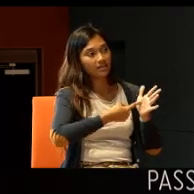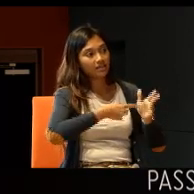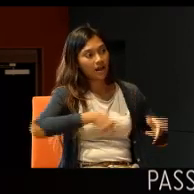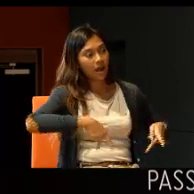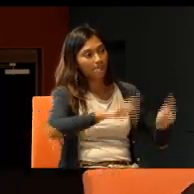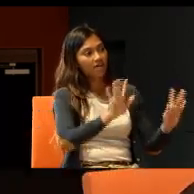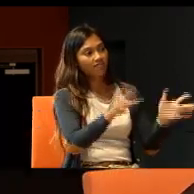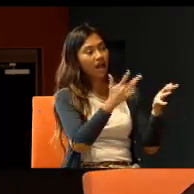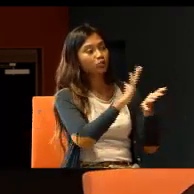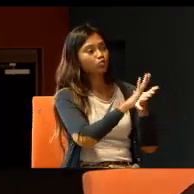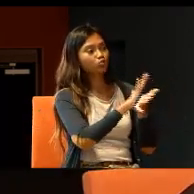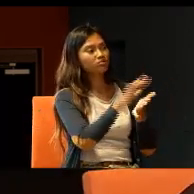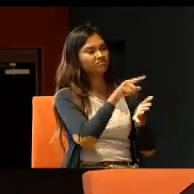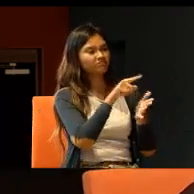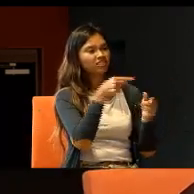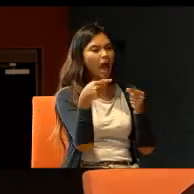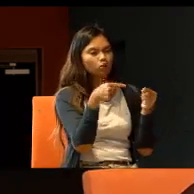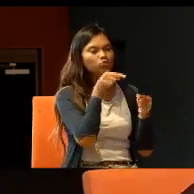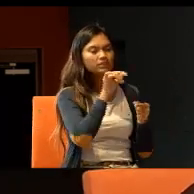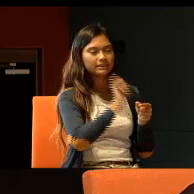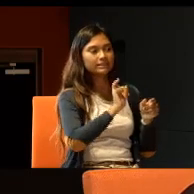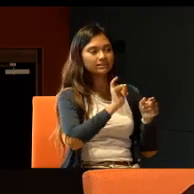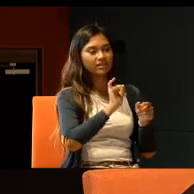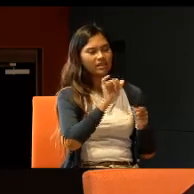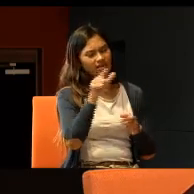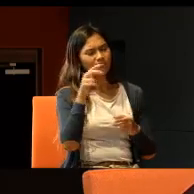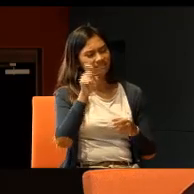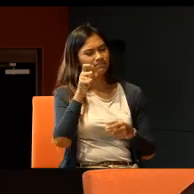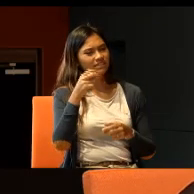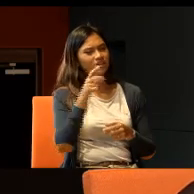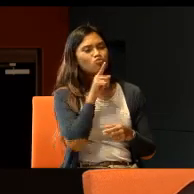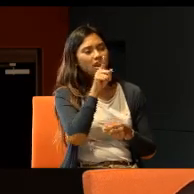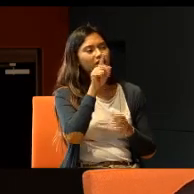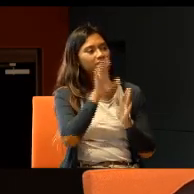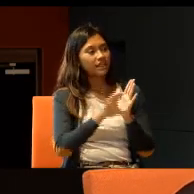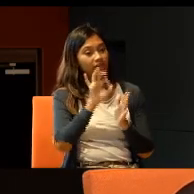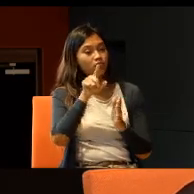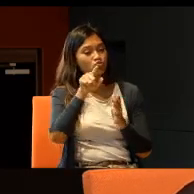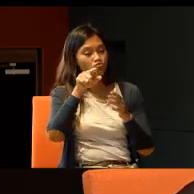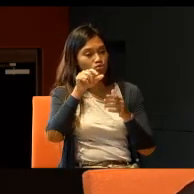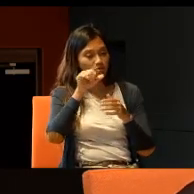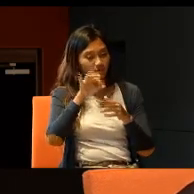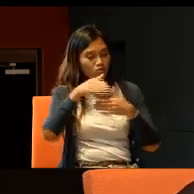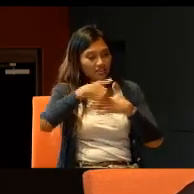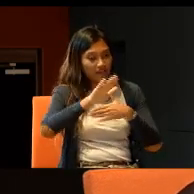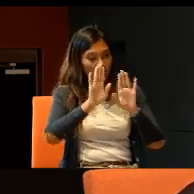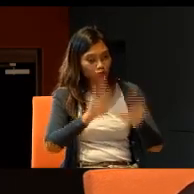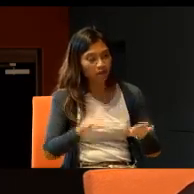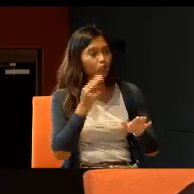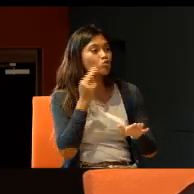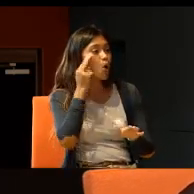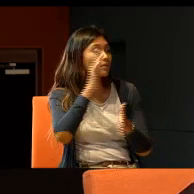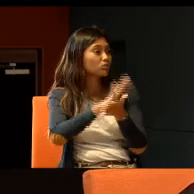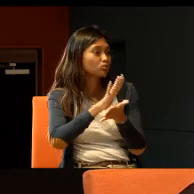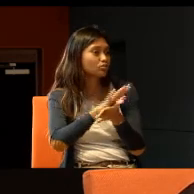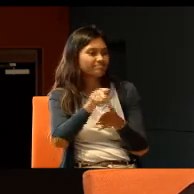that, you know, let's be realistic about it, if you send a child, with special needs, to a normal school, you